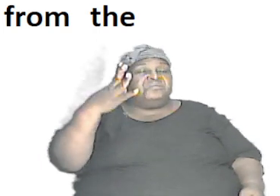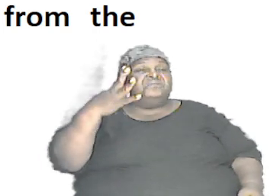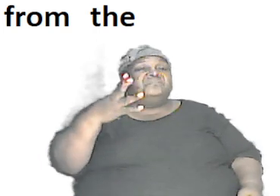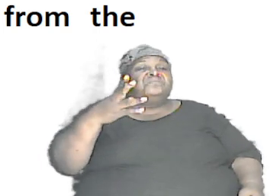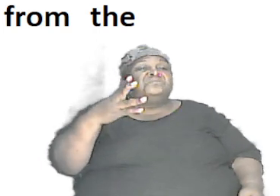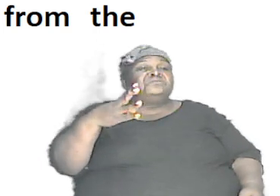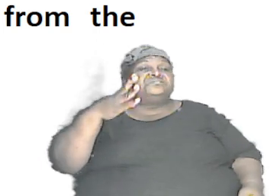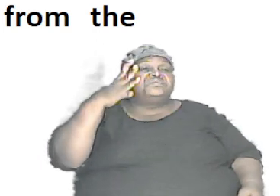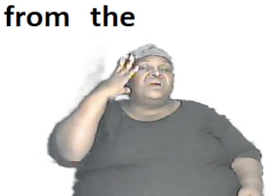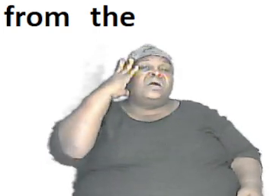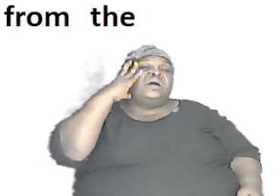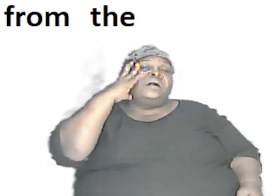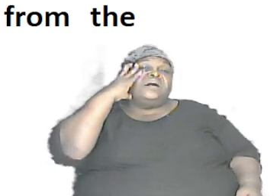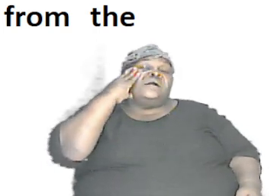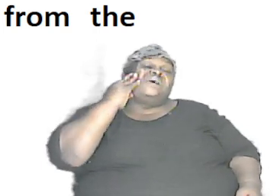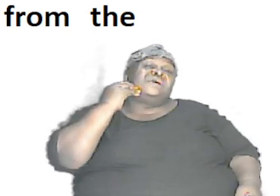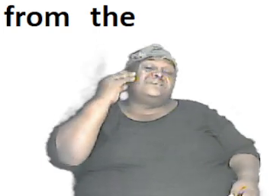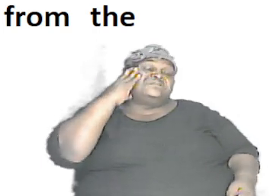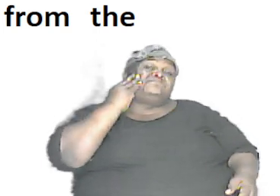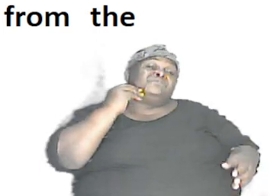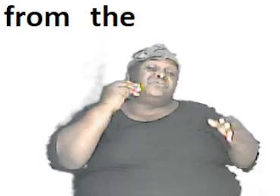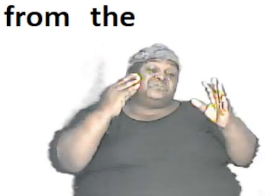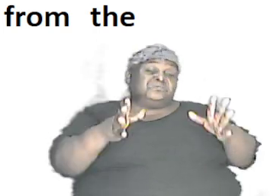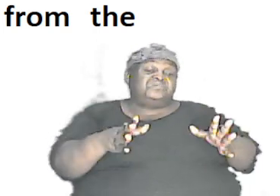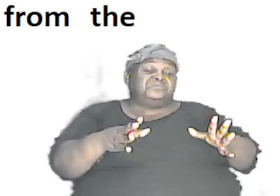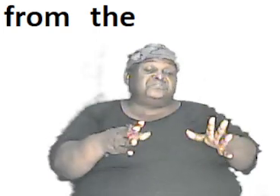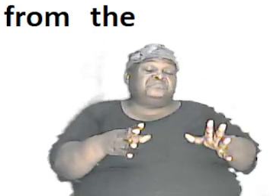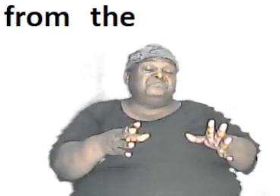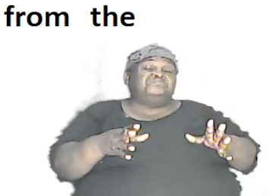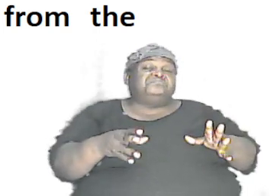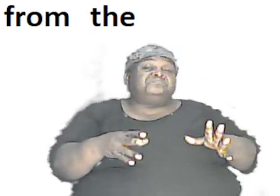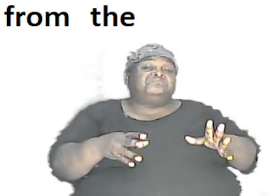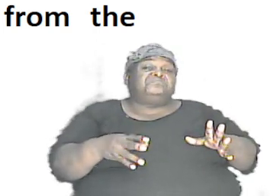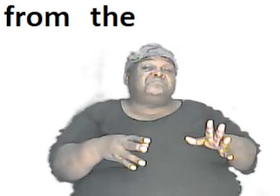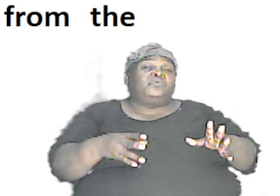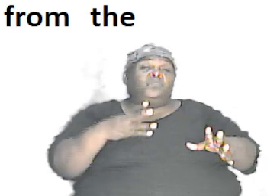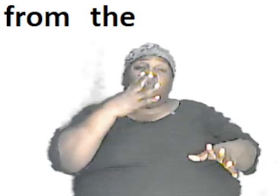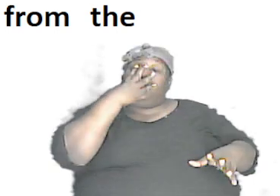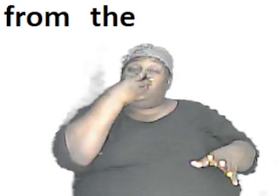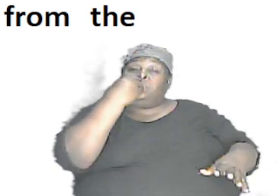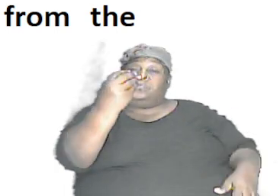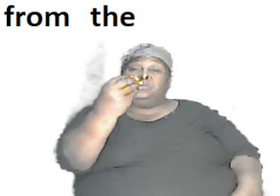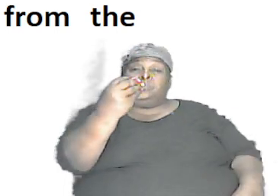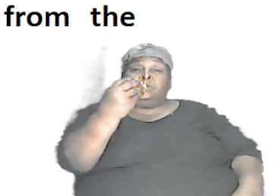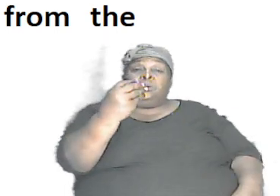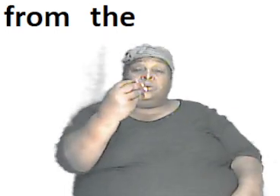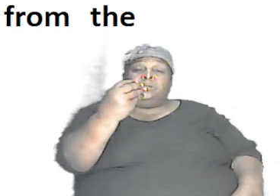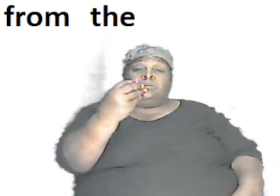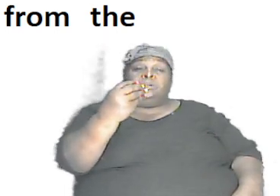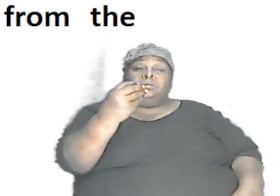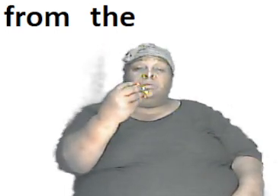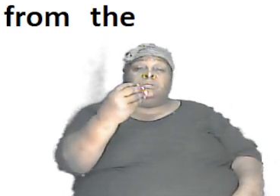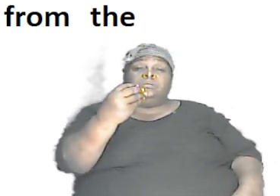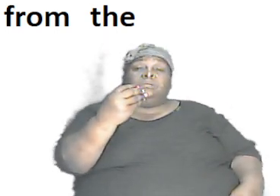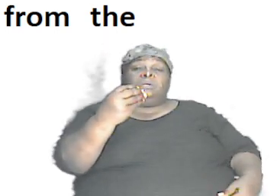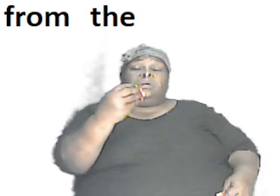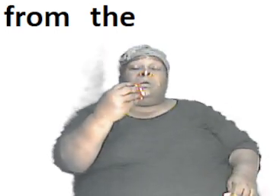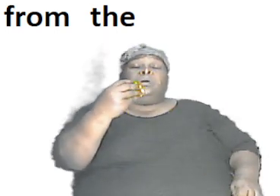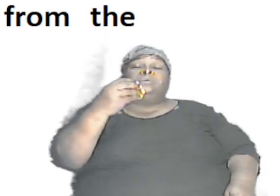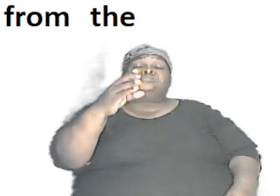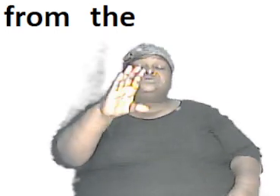field have corroborated and have told us that wolf and coyote